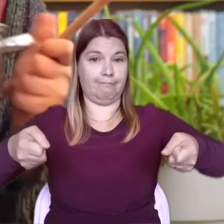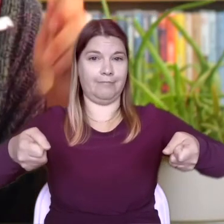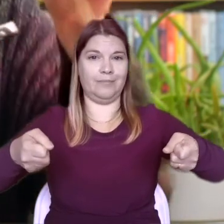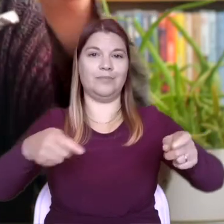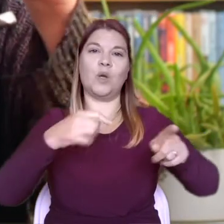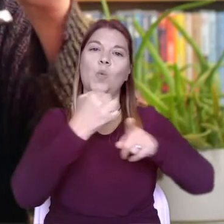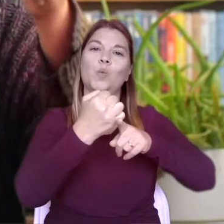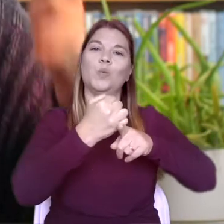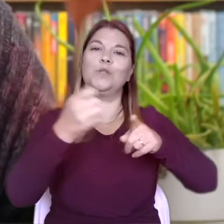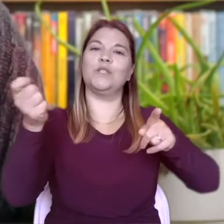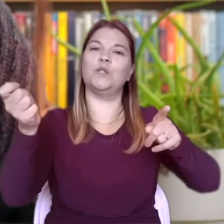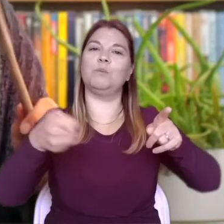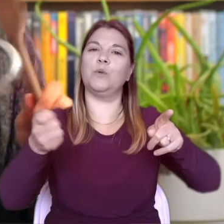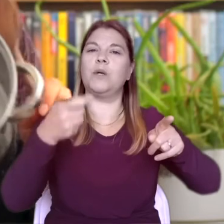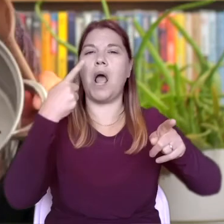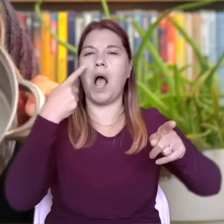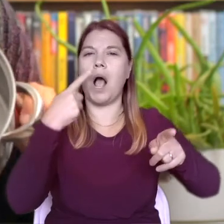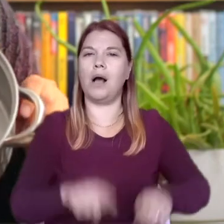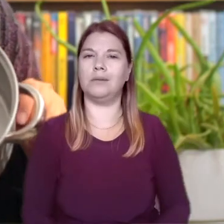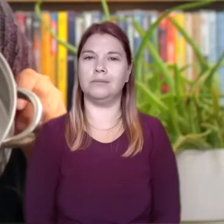I'll tap it softly with this wooden spoon